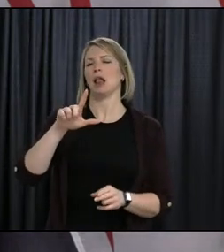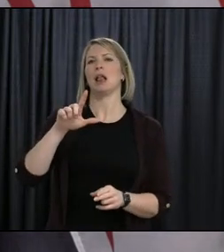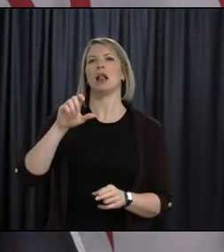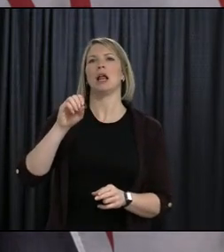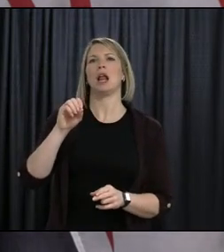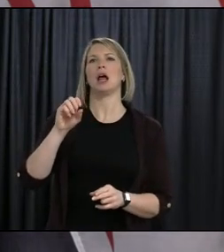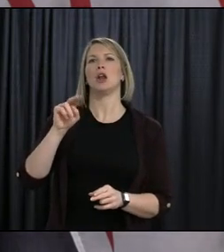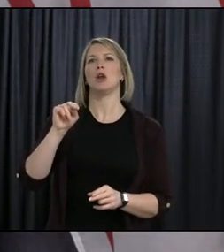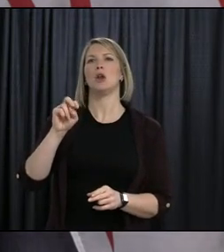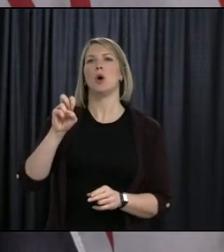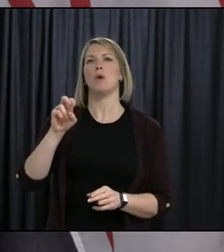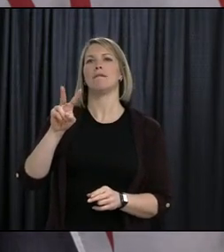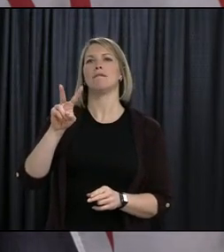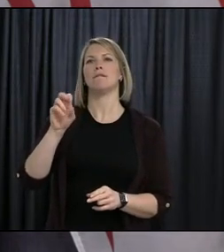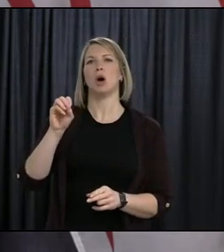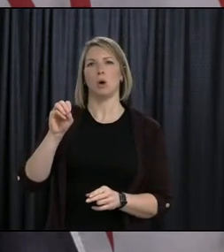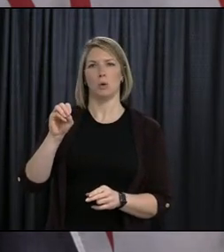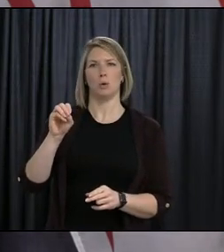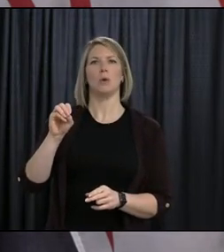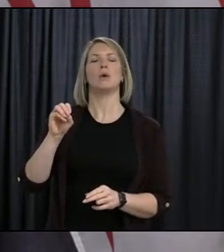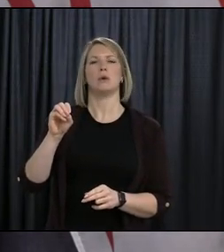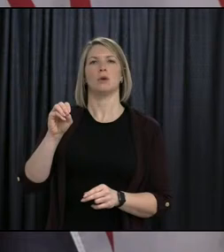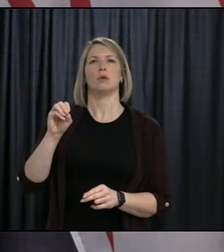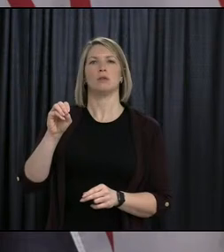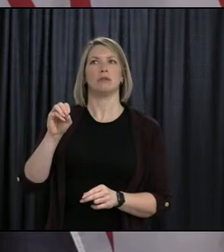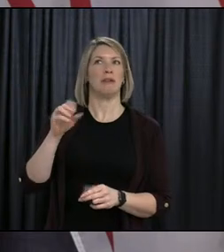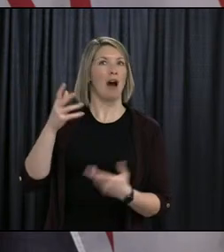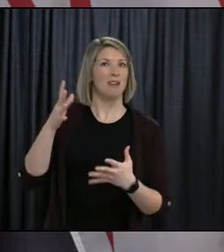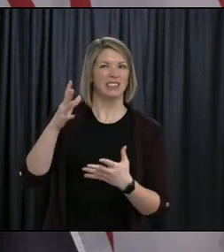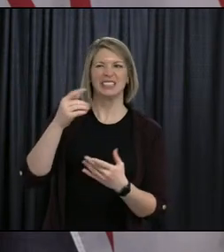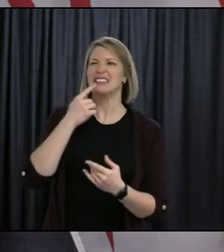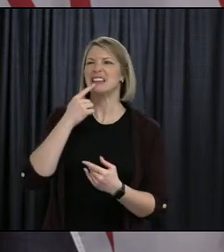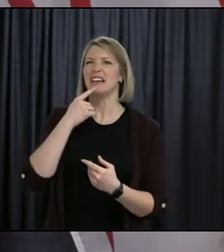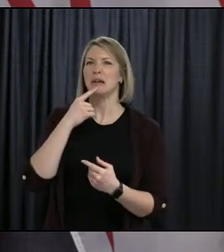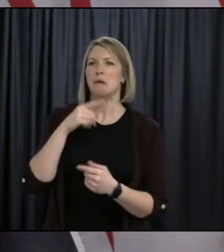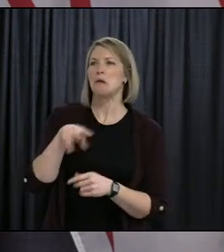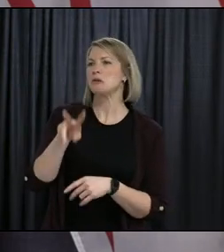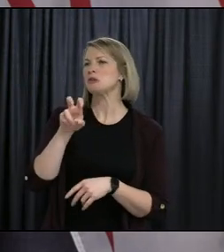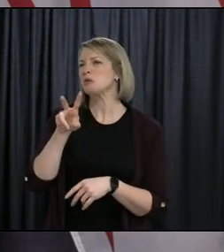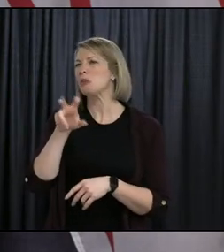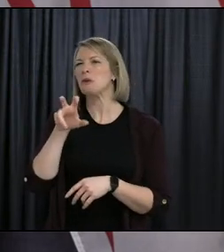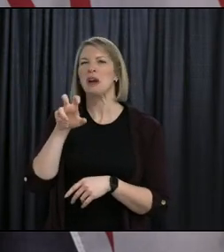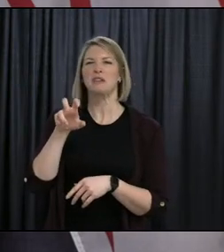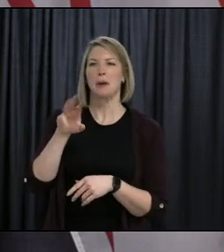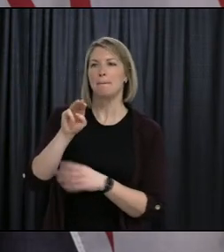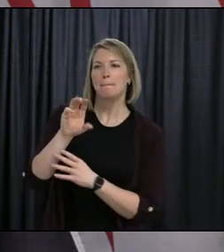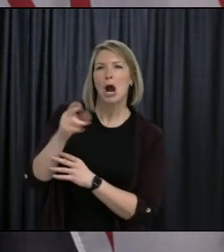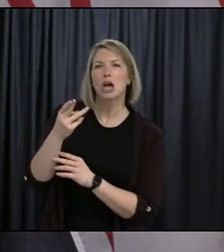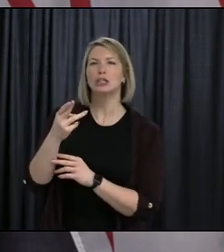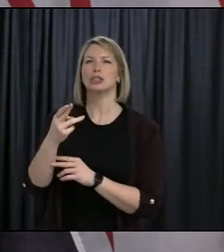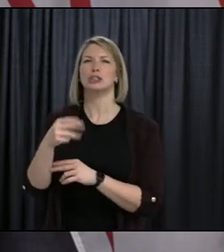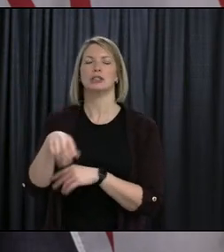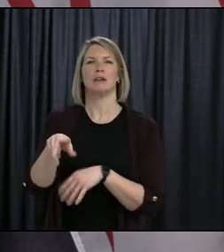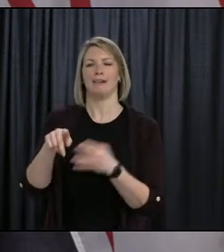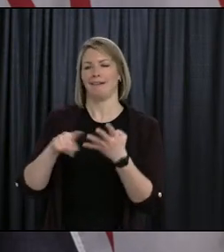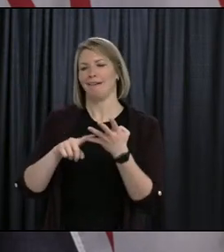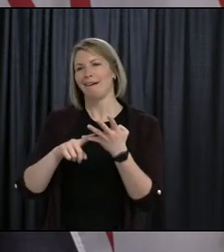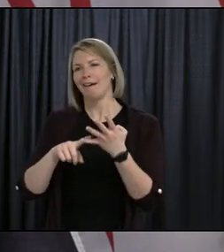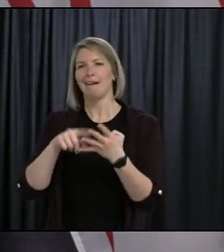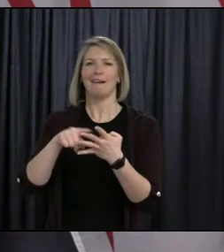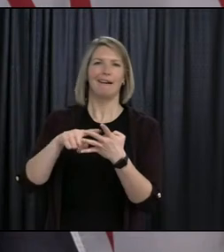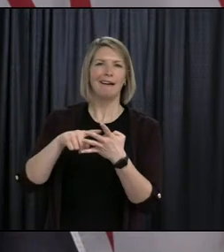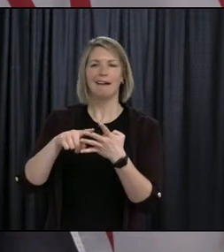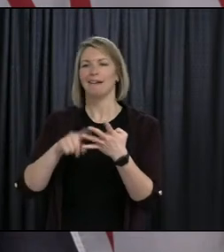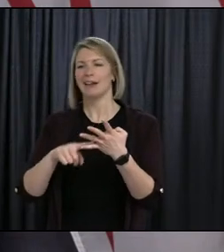will meet these target dates of another additional couple of hundred in March, another 4,000 in mid-March, and another 7